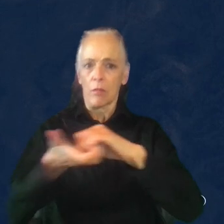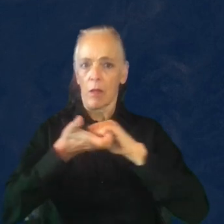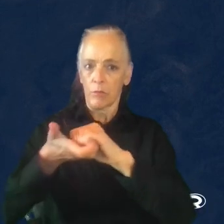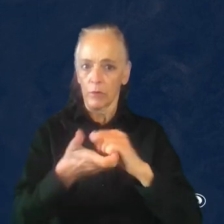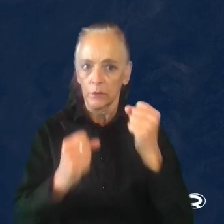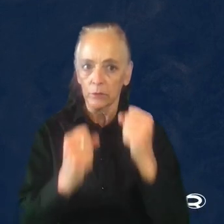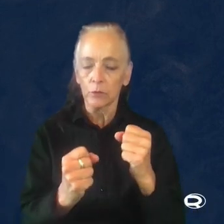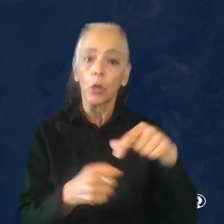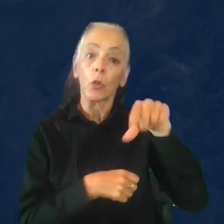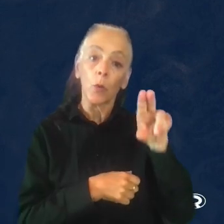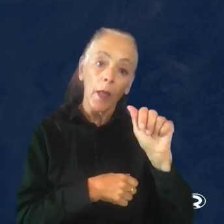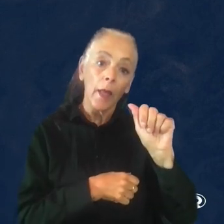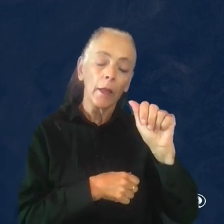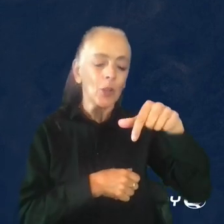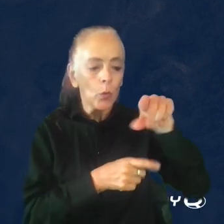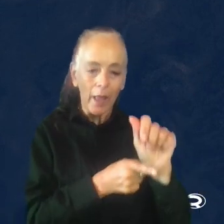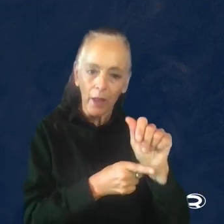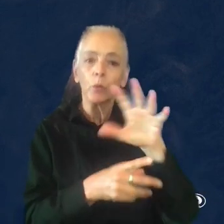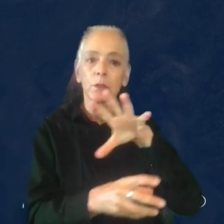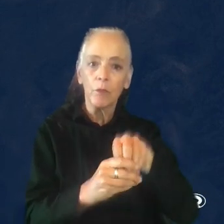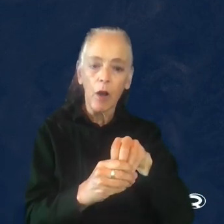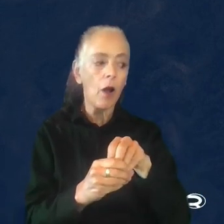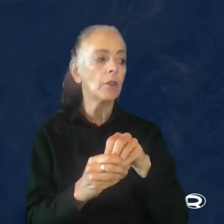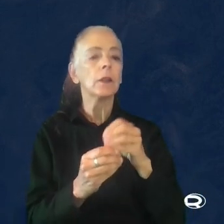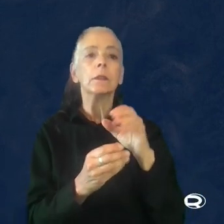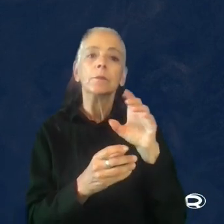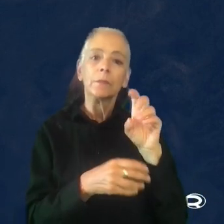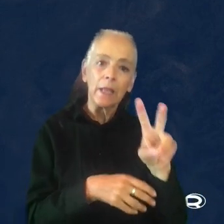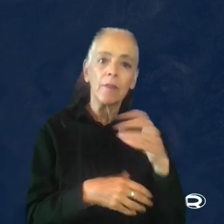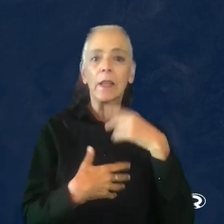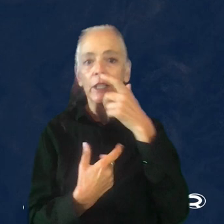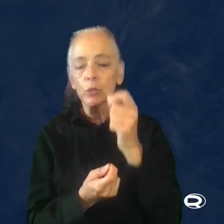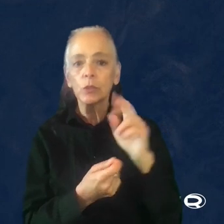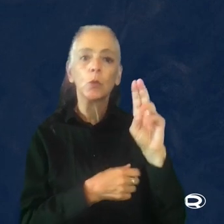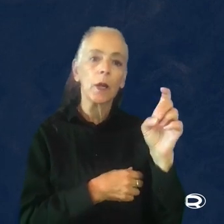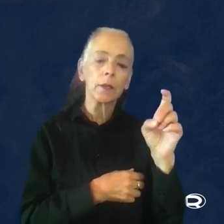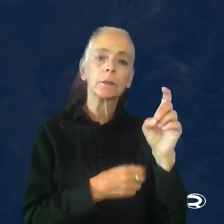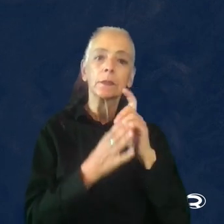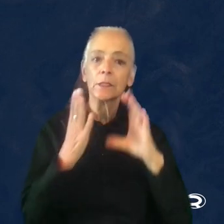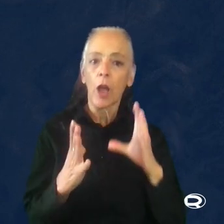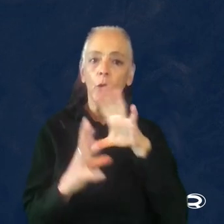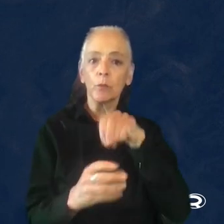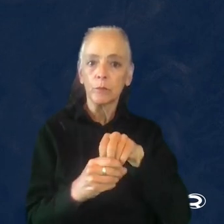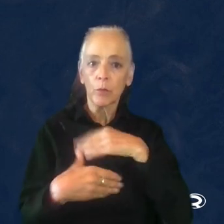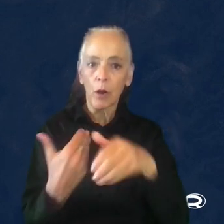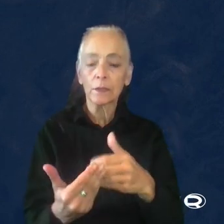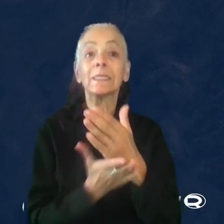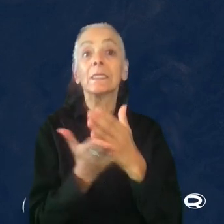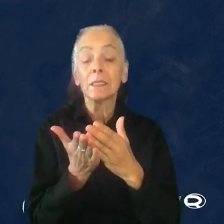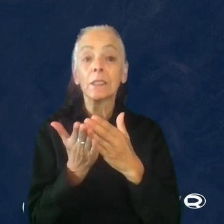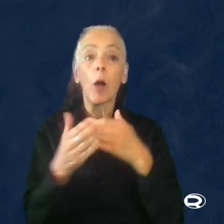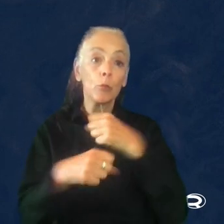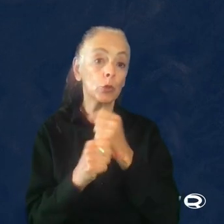QA was involved. There were some interested devs as well. The UX designer was part of the process. And some producers were